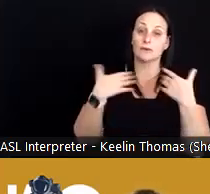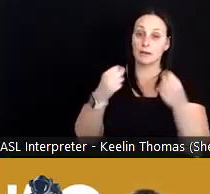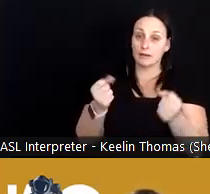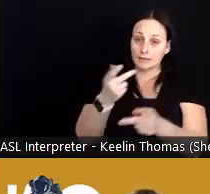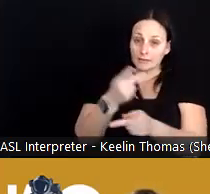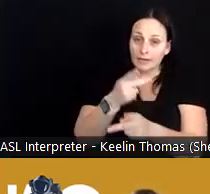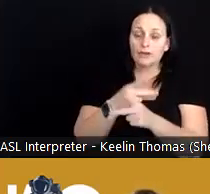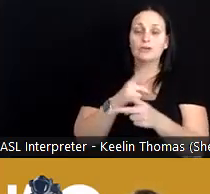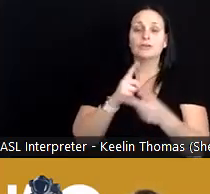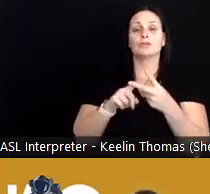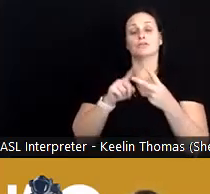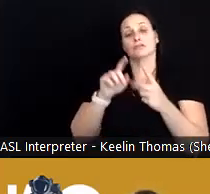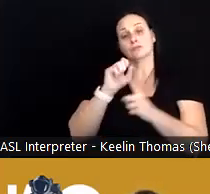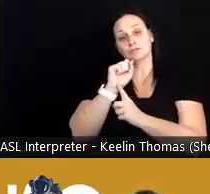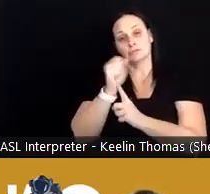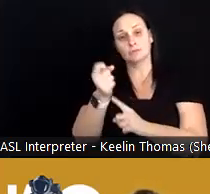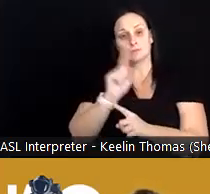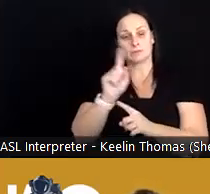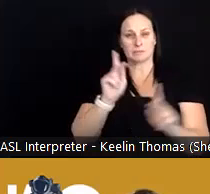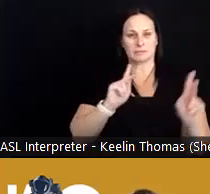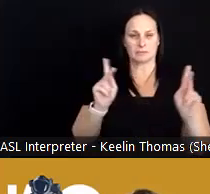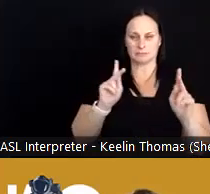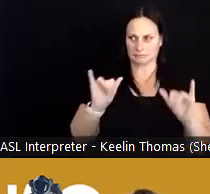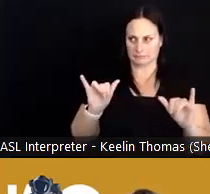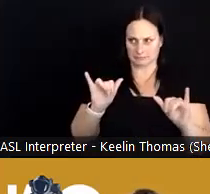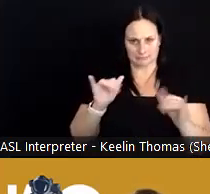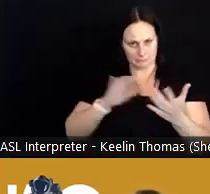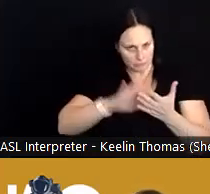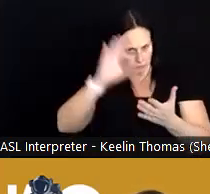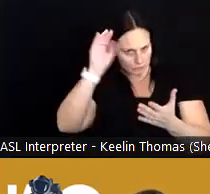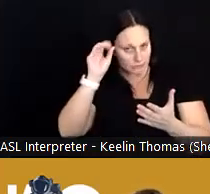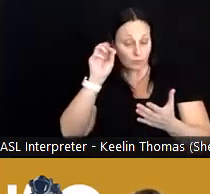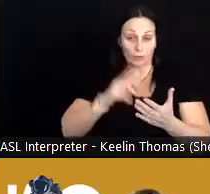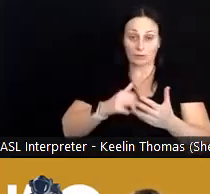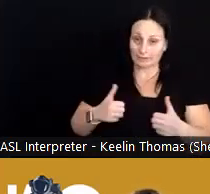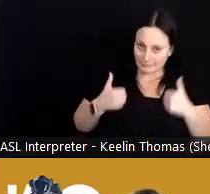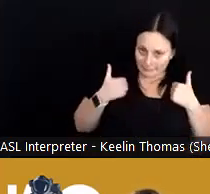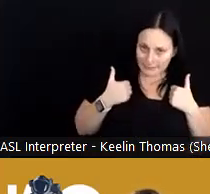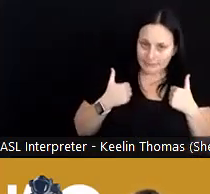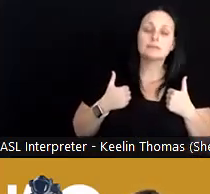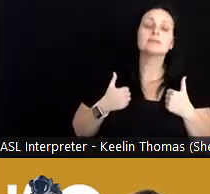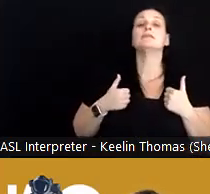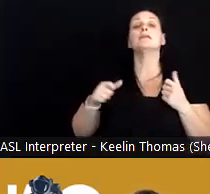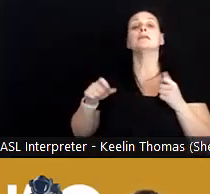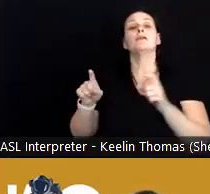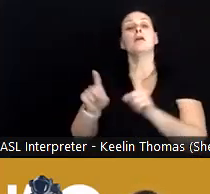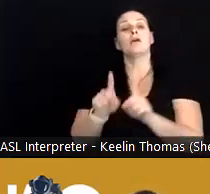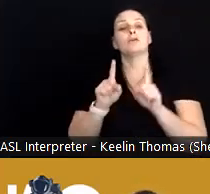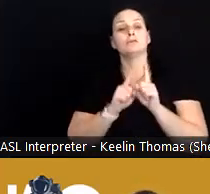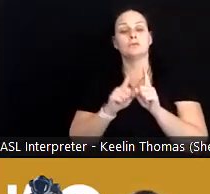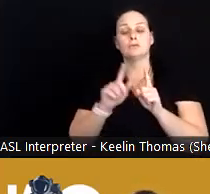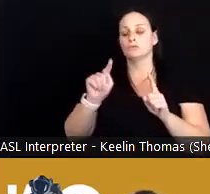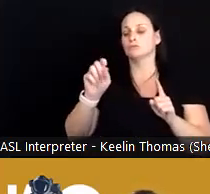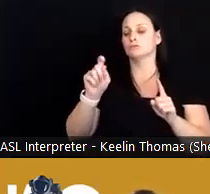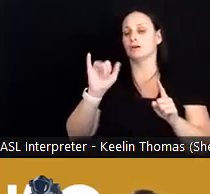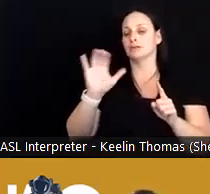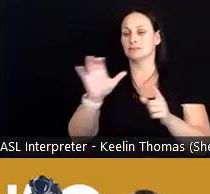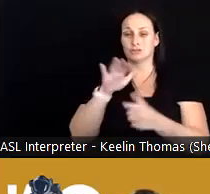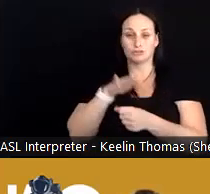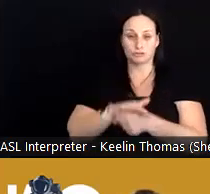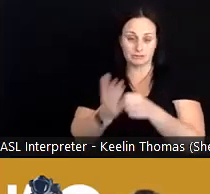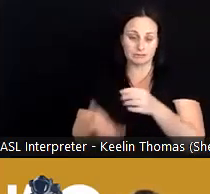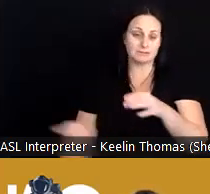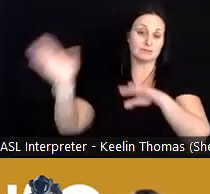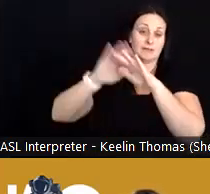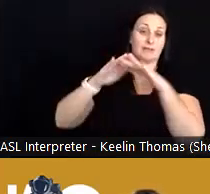the conditions under which people find themselves learning or living, as well as the toxic stress and the increased